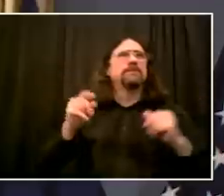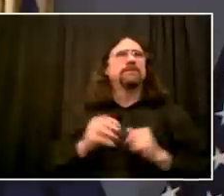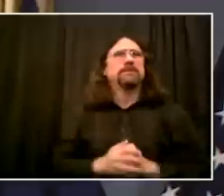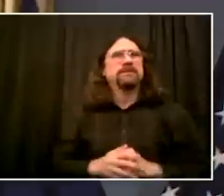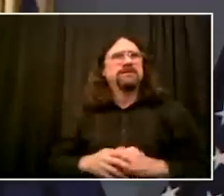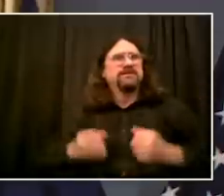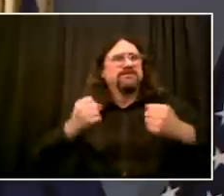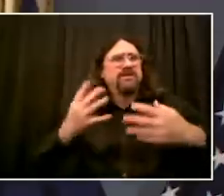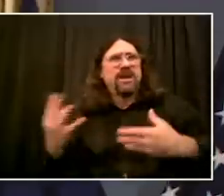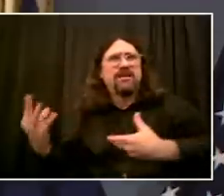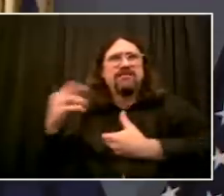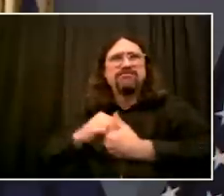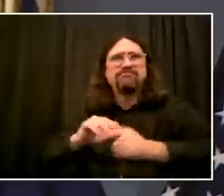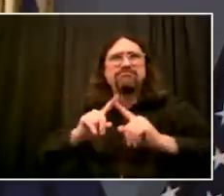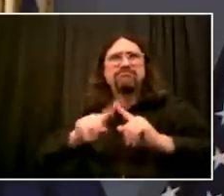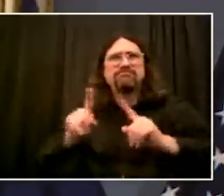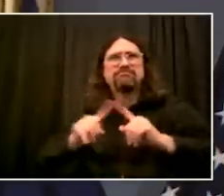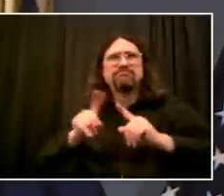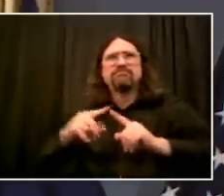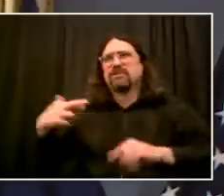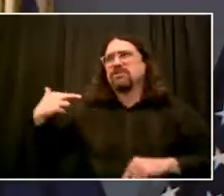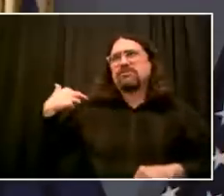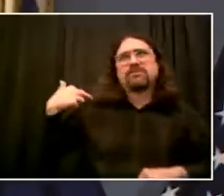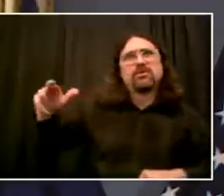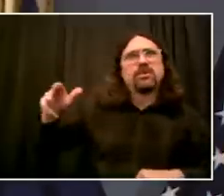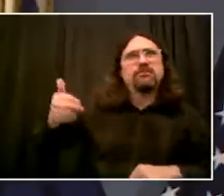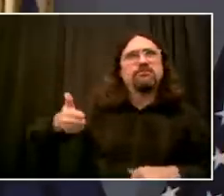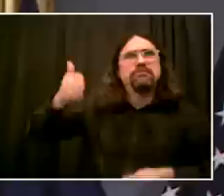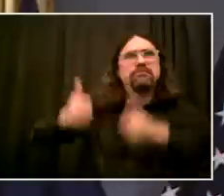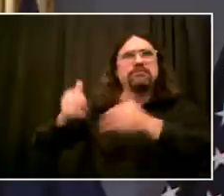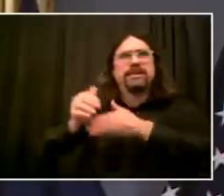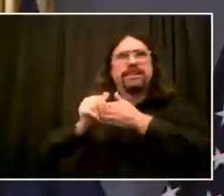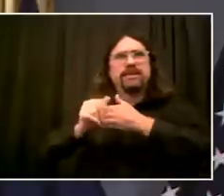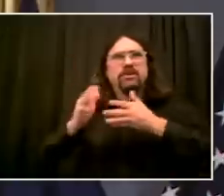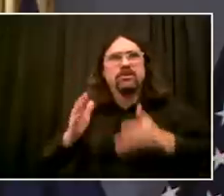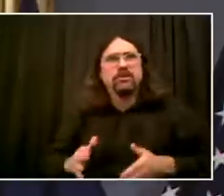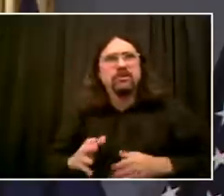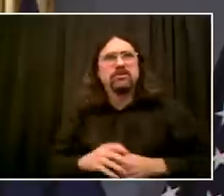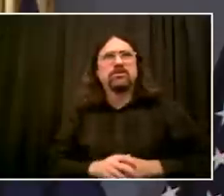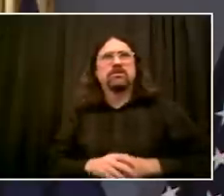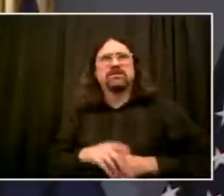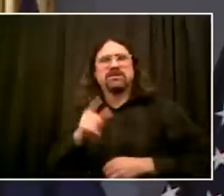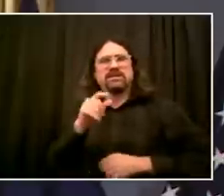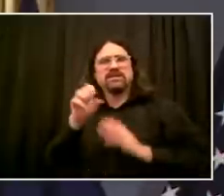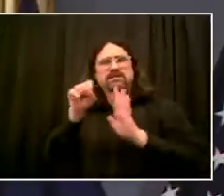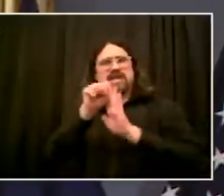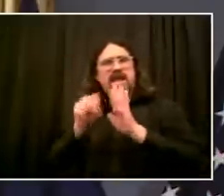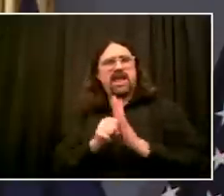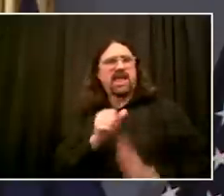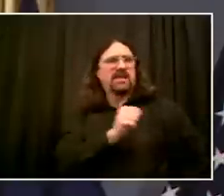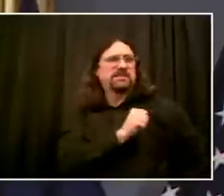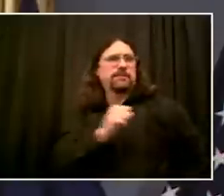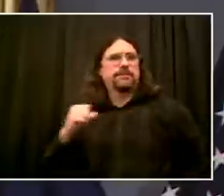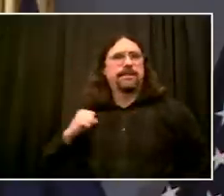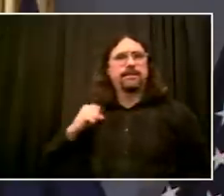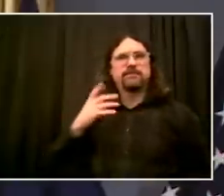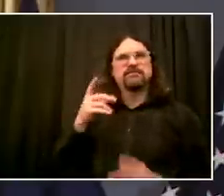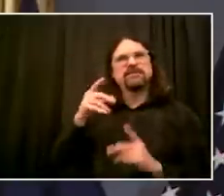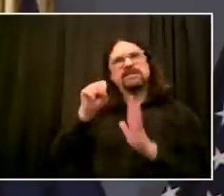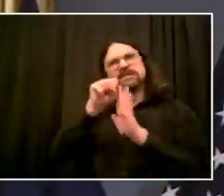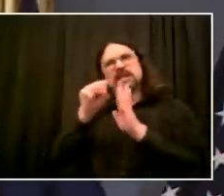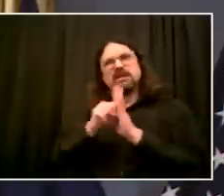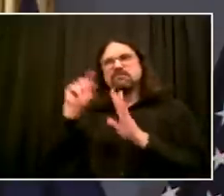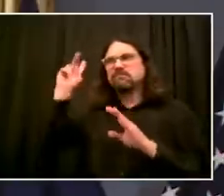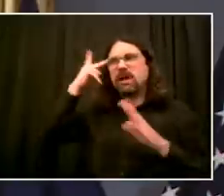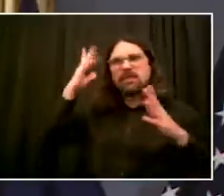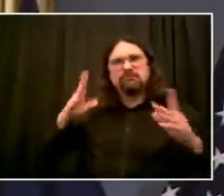Some have been talking about bringing in outside military forces, outside police forces. I want to be clear. The